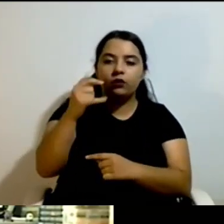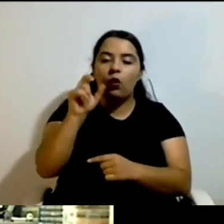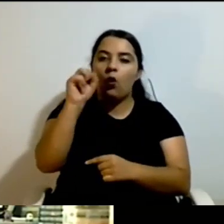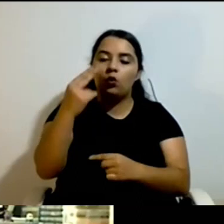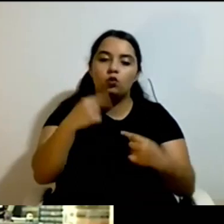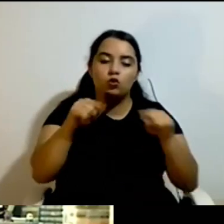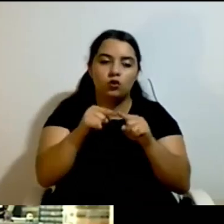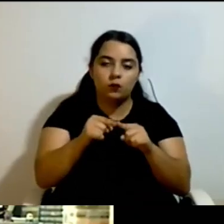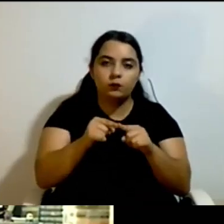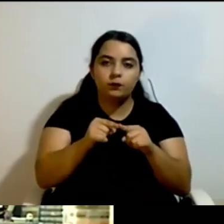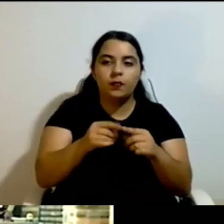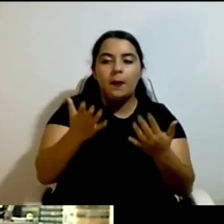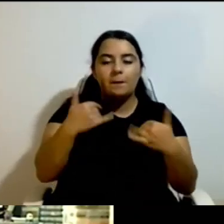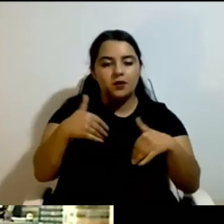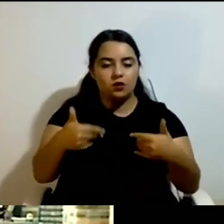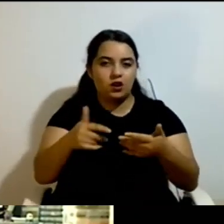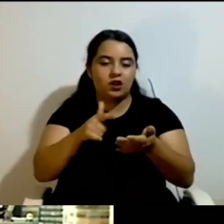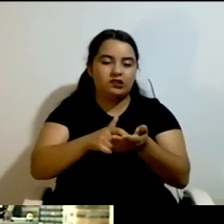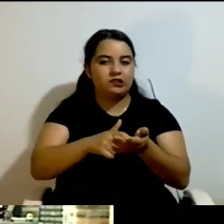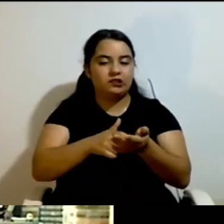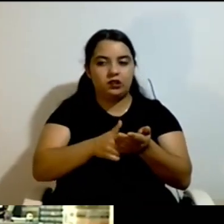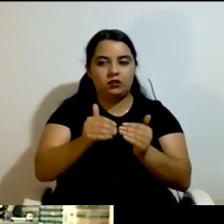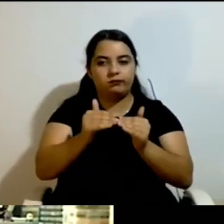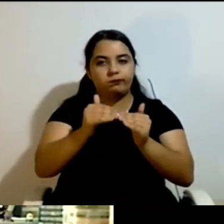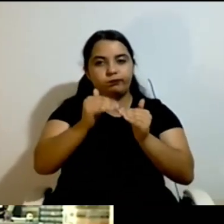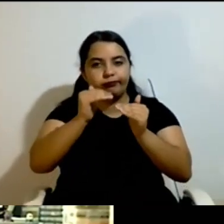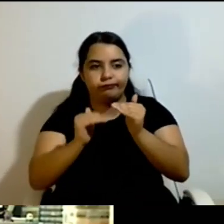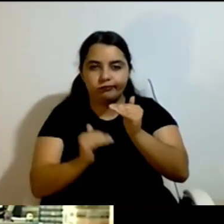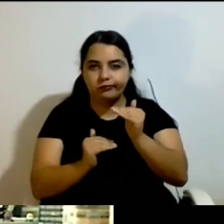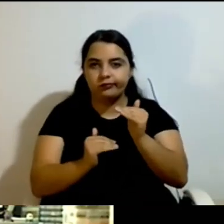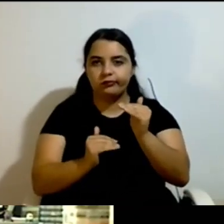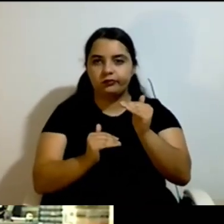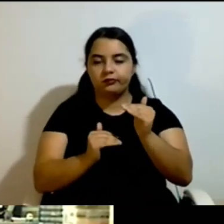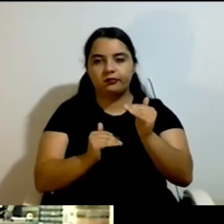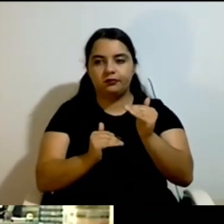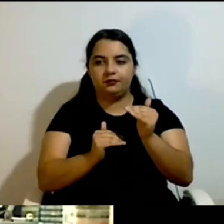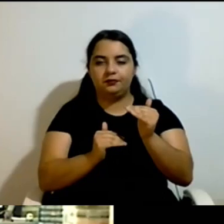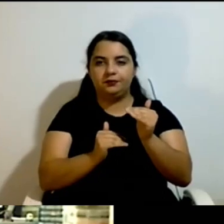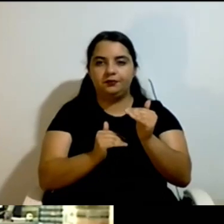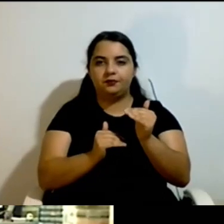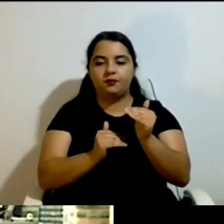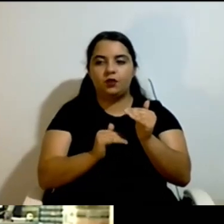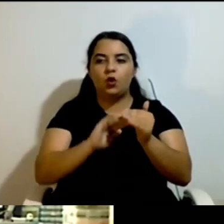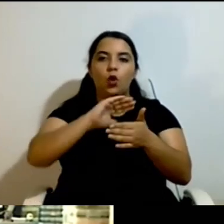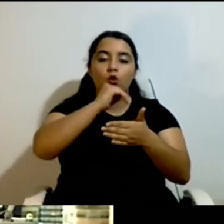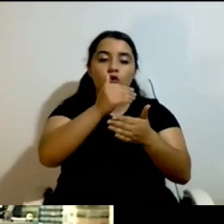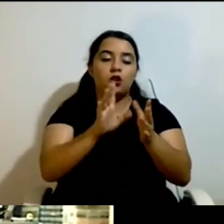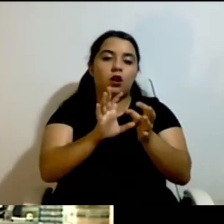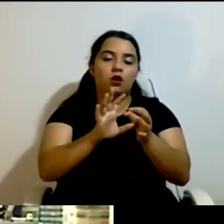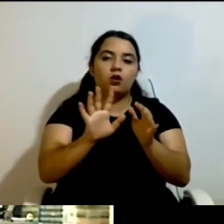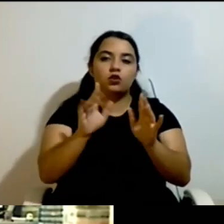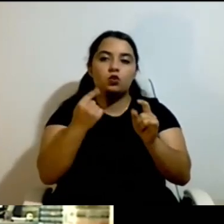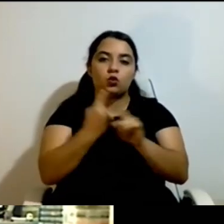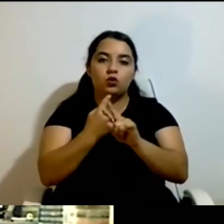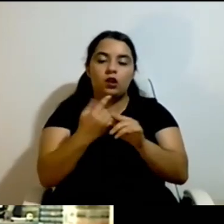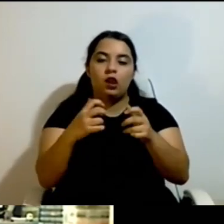managed quite well. mean, the papers were good that they got from the very beginning. The system was relatively simple